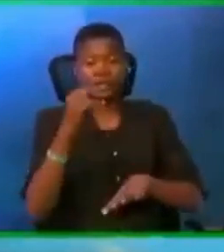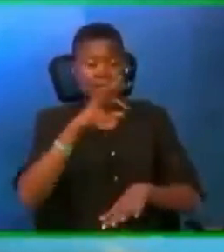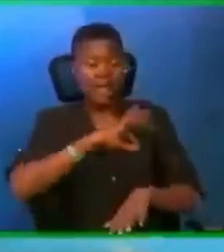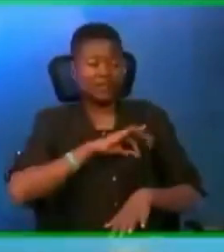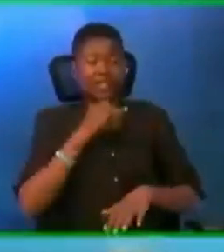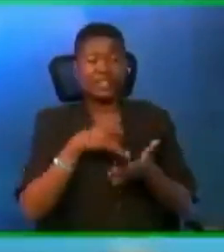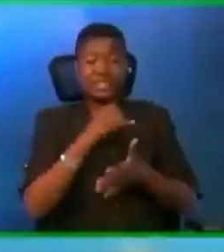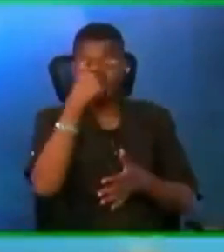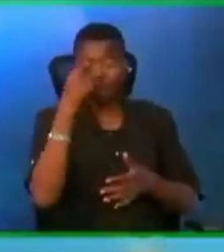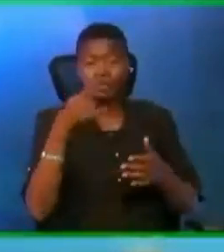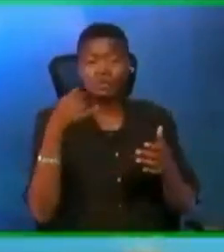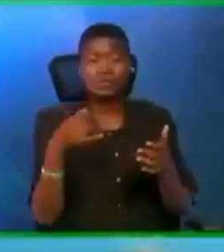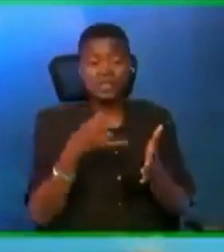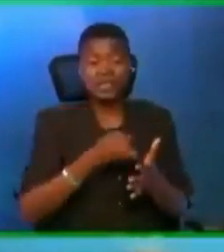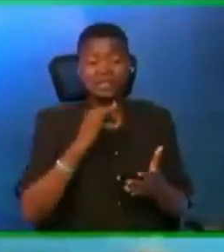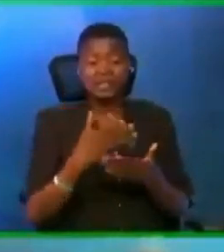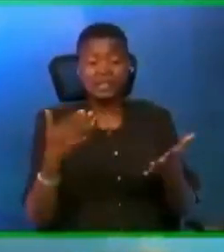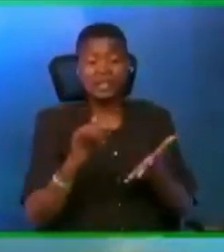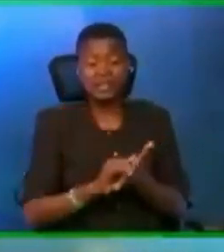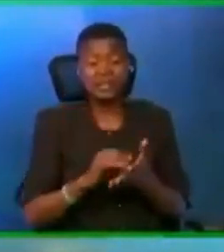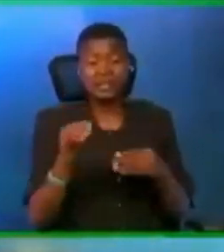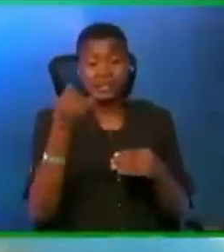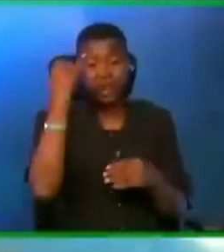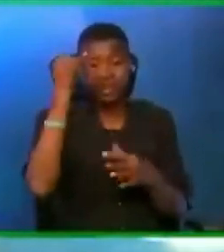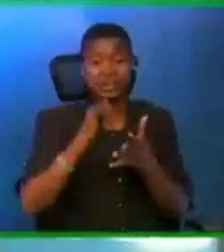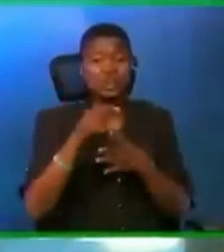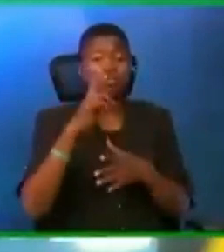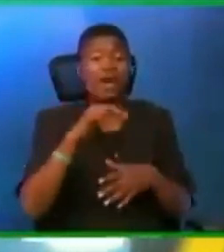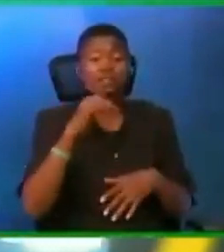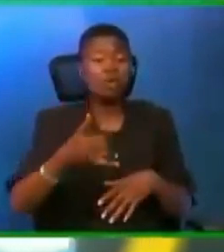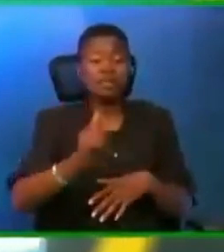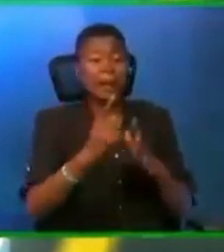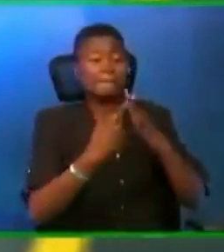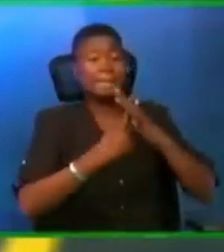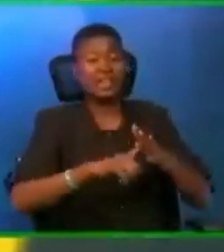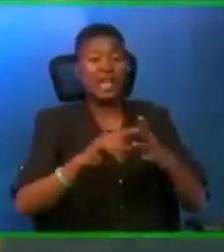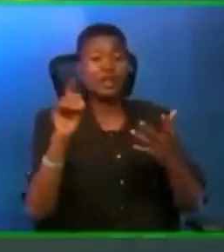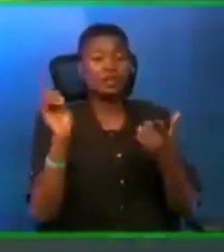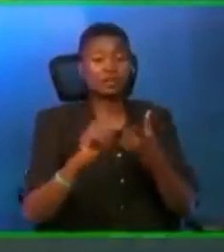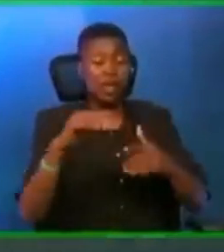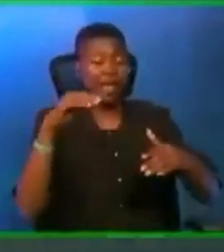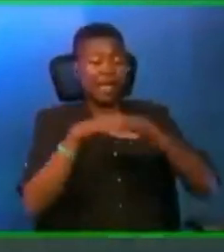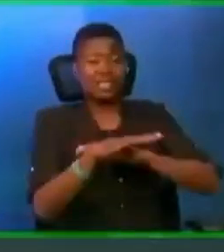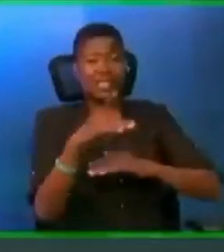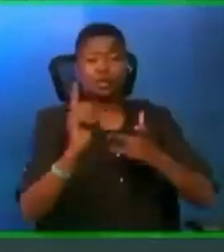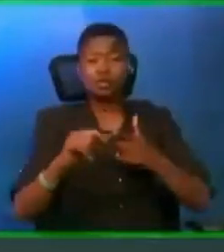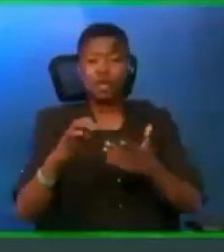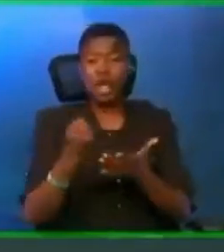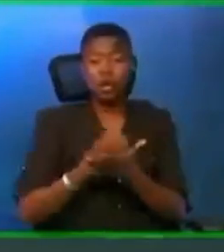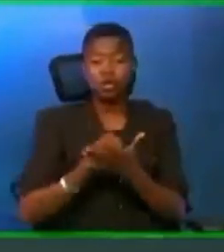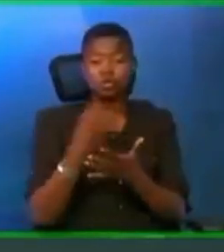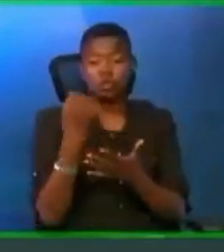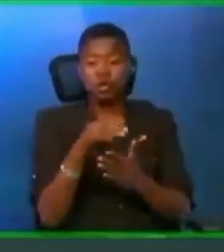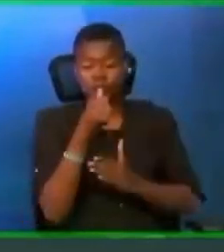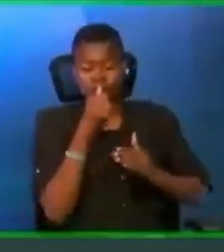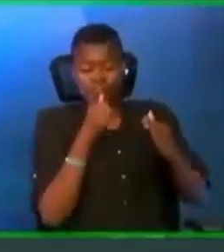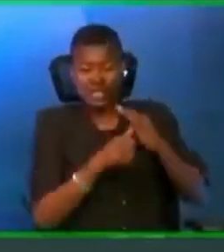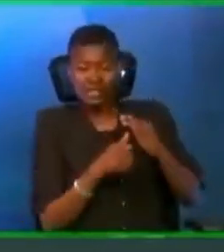because it's a symptom that suggests that you have not yet begun to enter into the economy of sealed things.